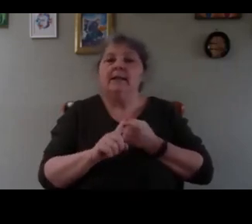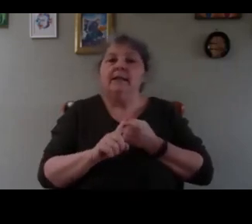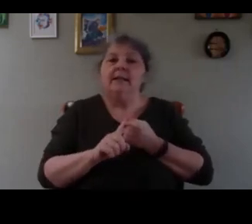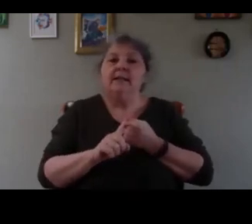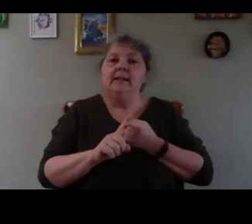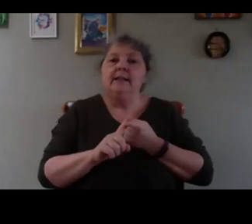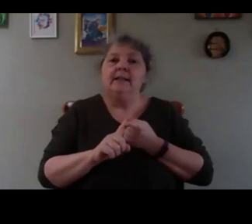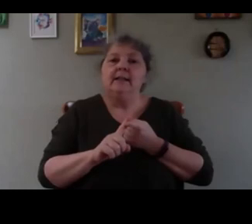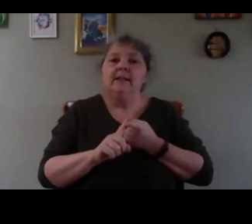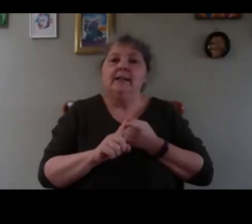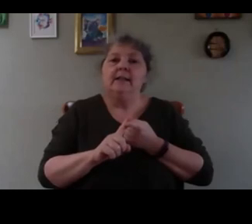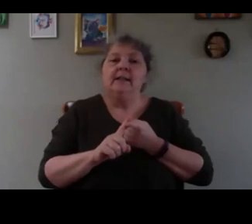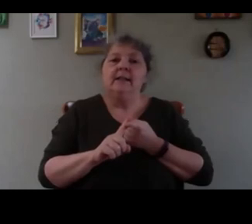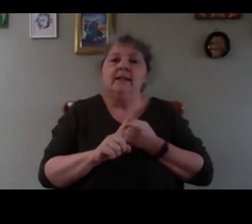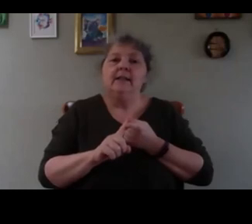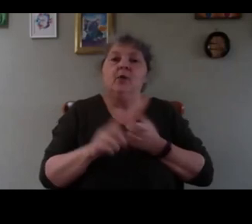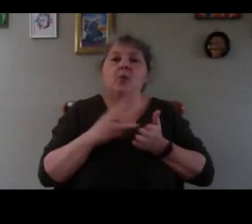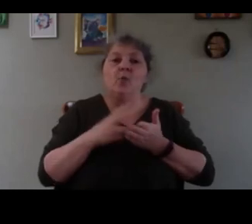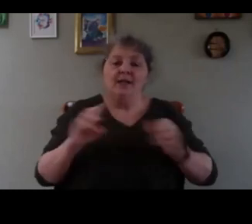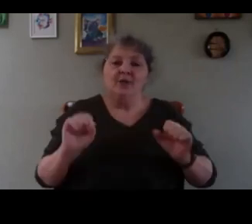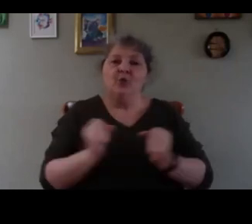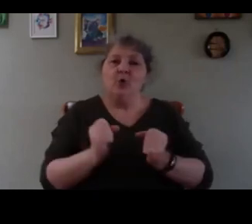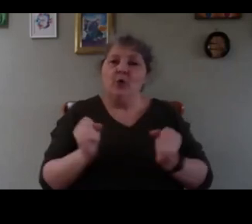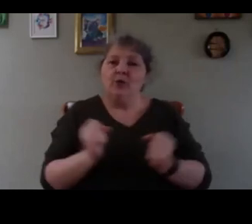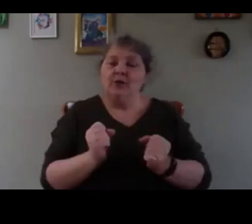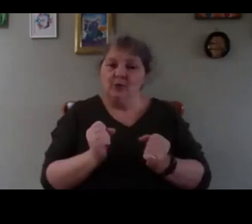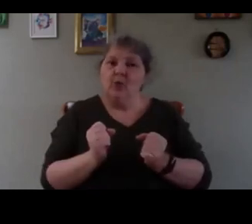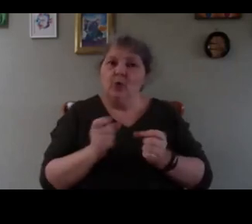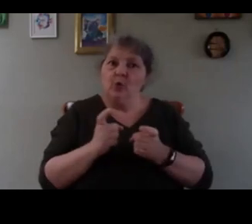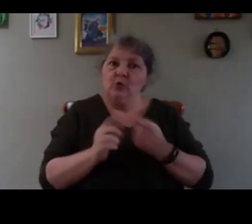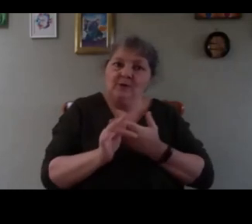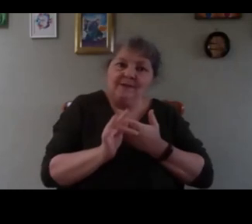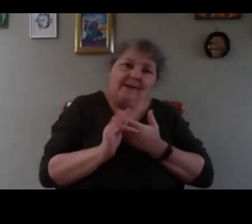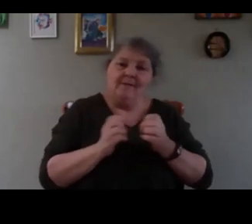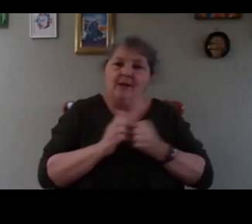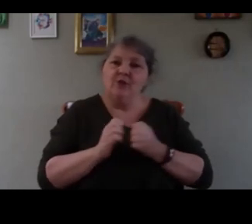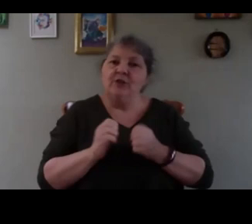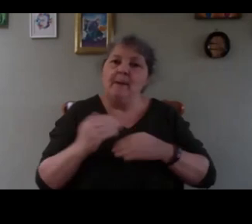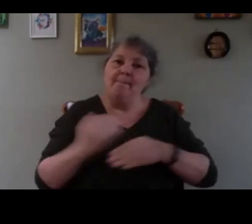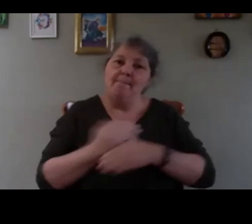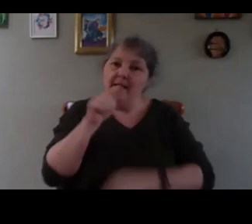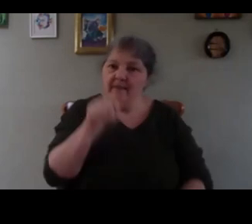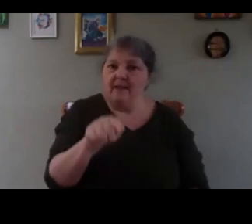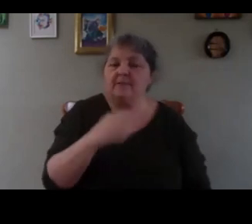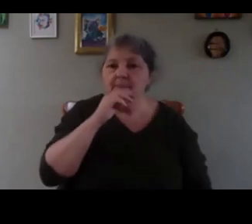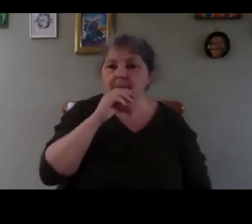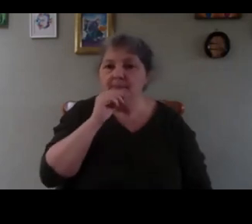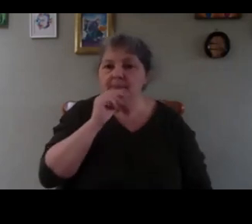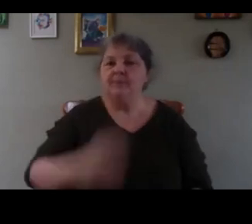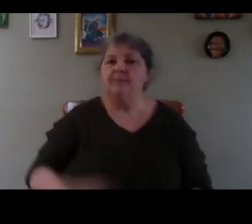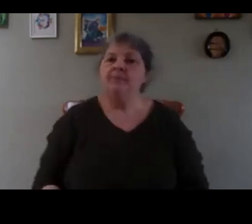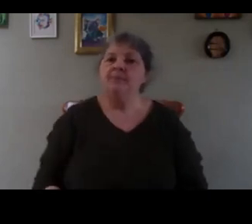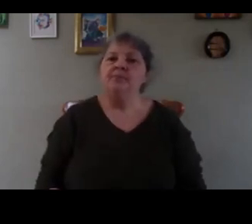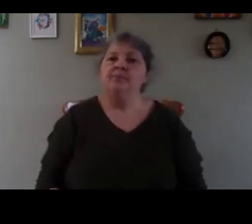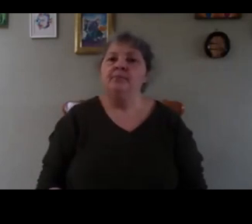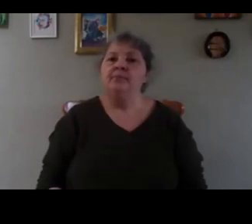when it's colder so you save some energy now on top of the okay